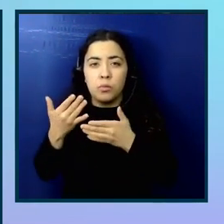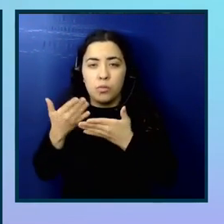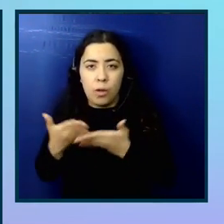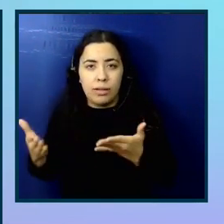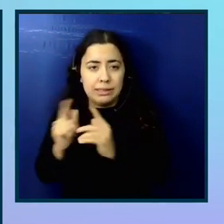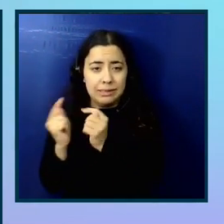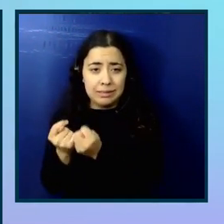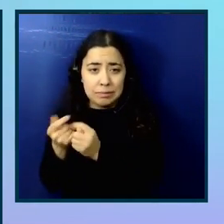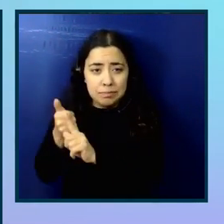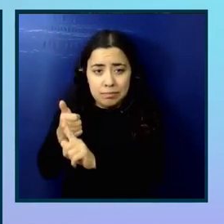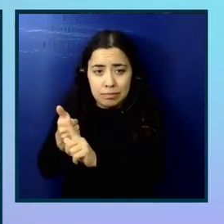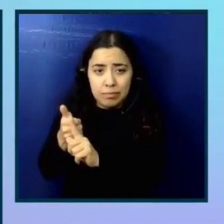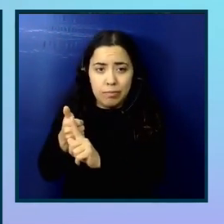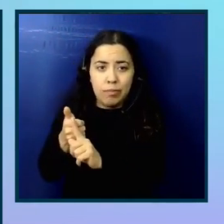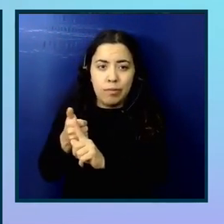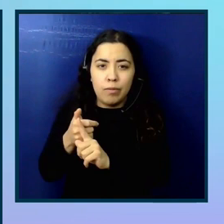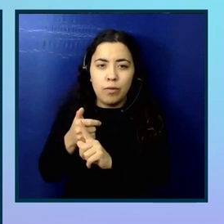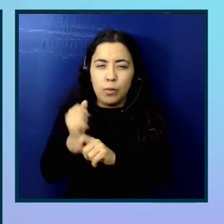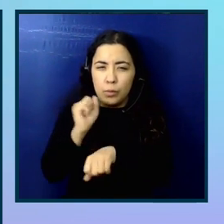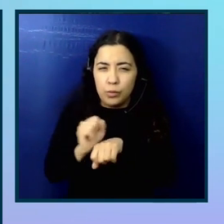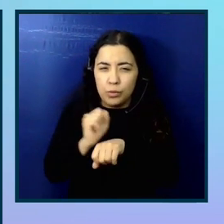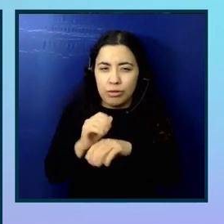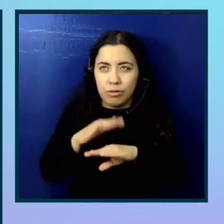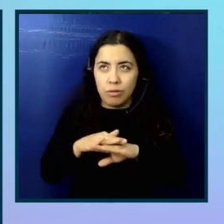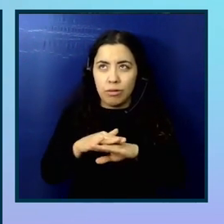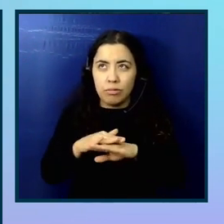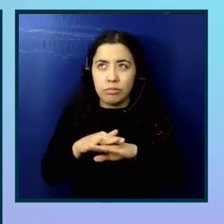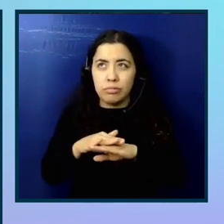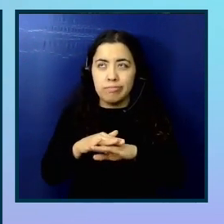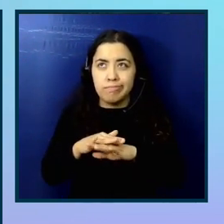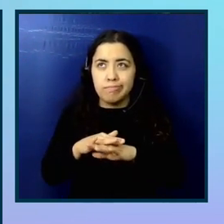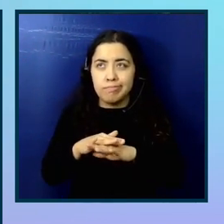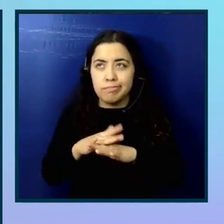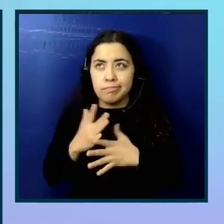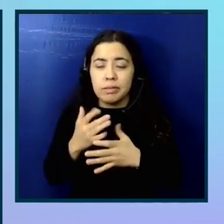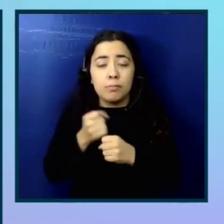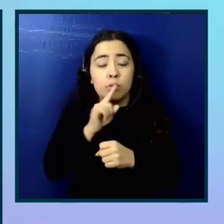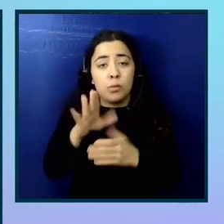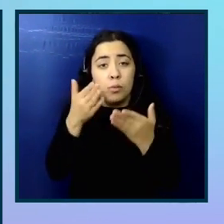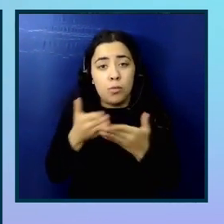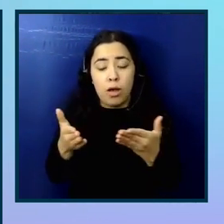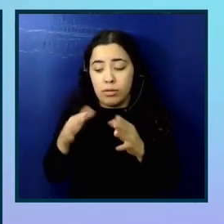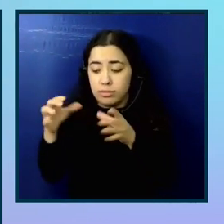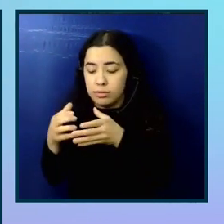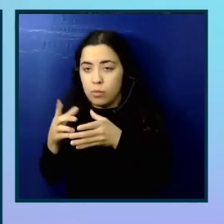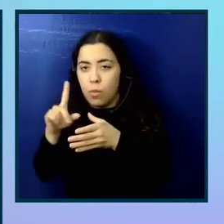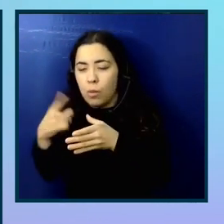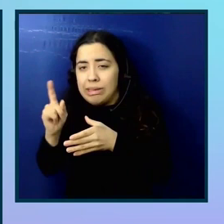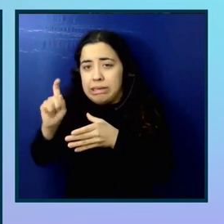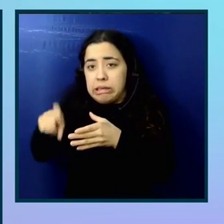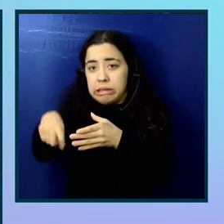kind of are working on the product that you have the findings for can see the kind of